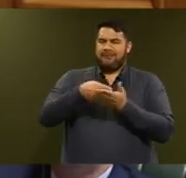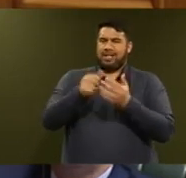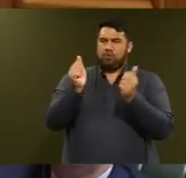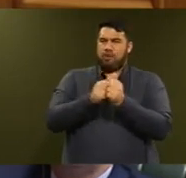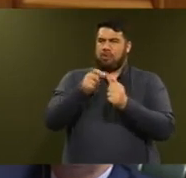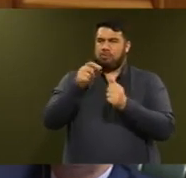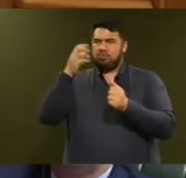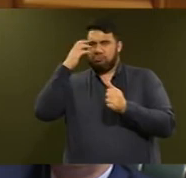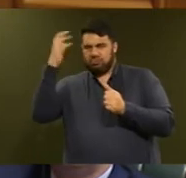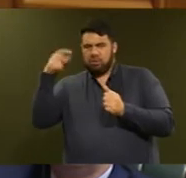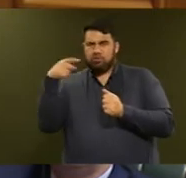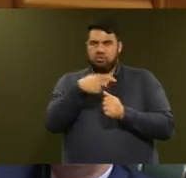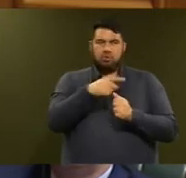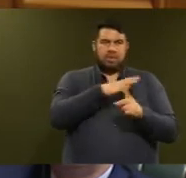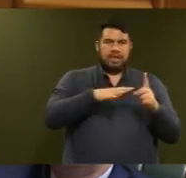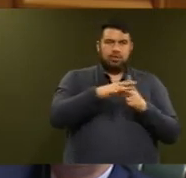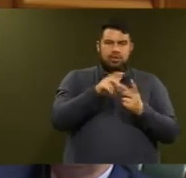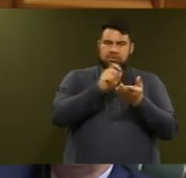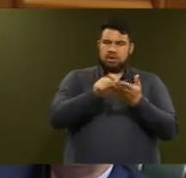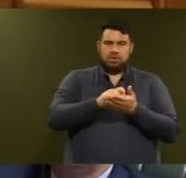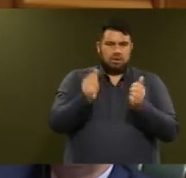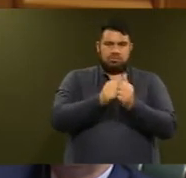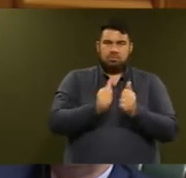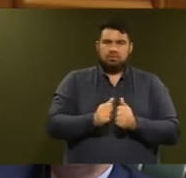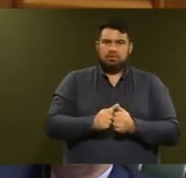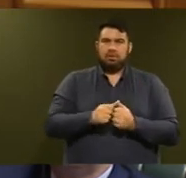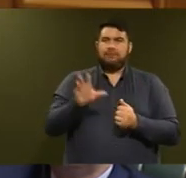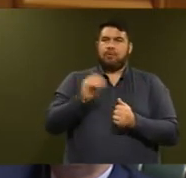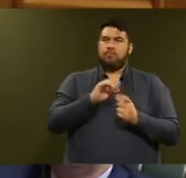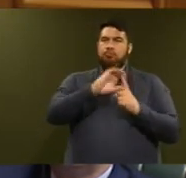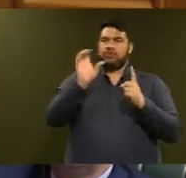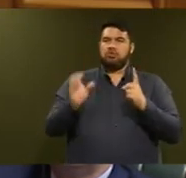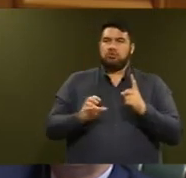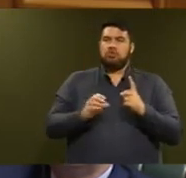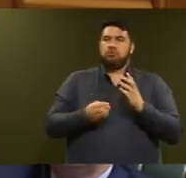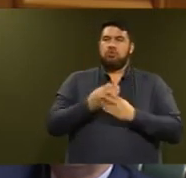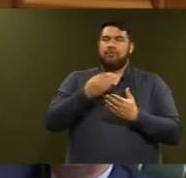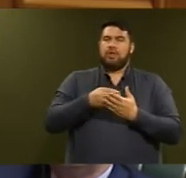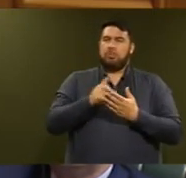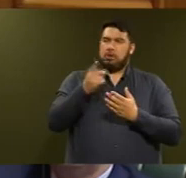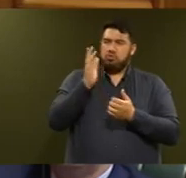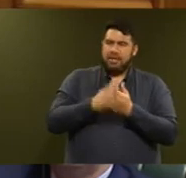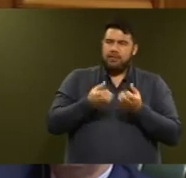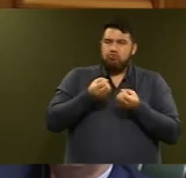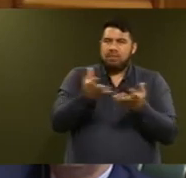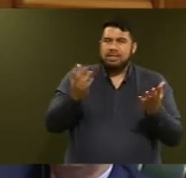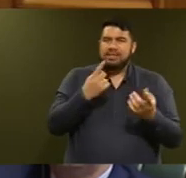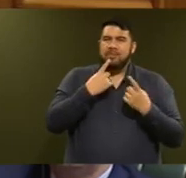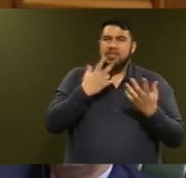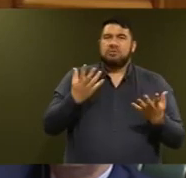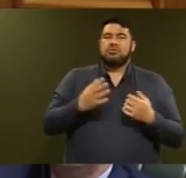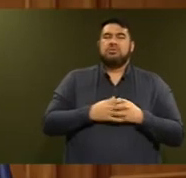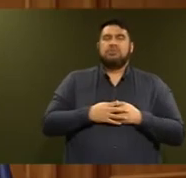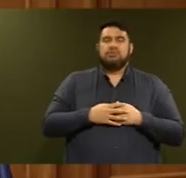projects funded by the Provincial Growth Fund despite many repeated requests? Do you miss you make a mistake or